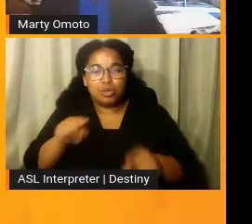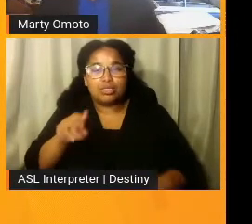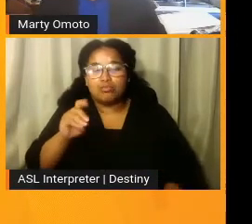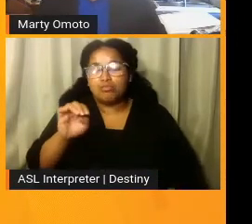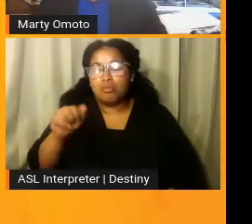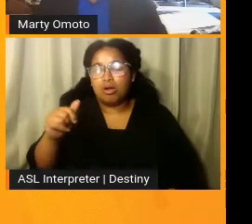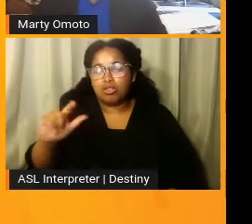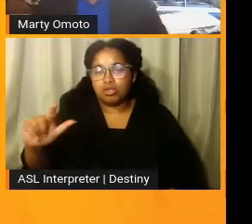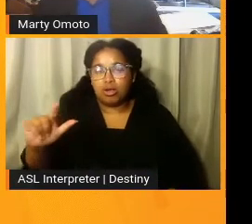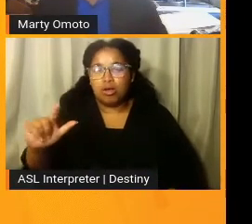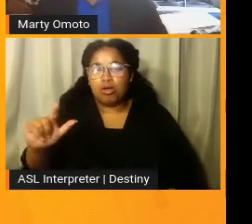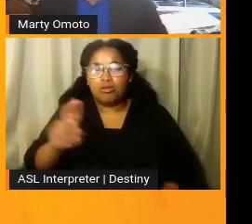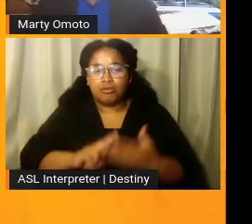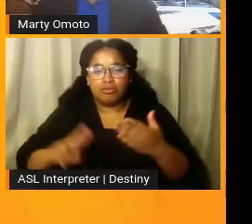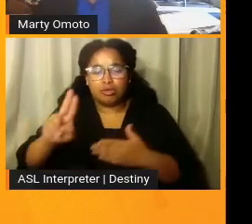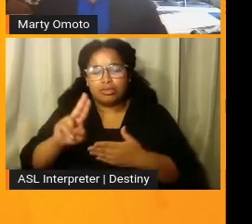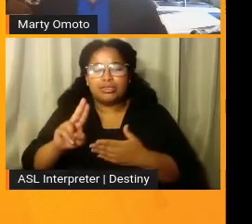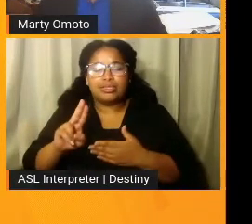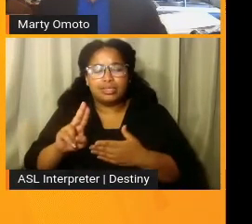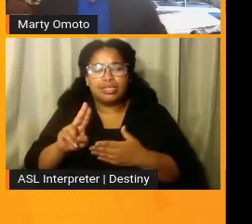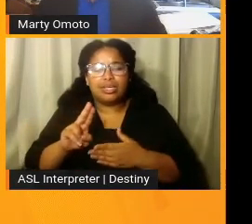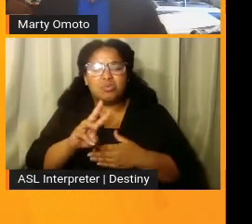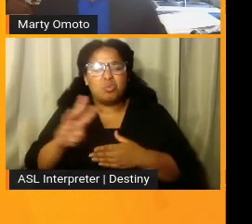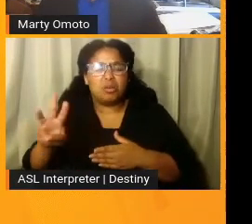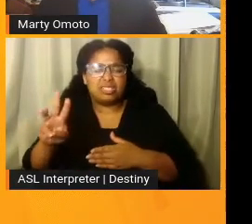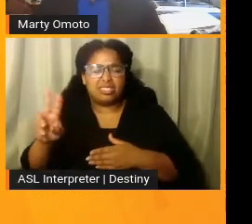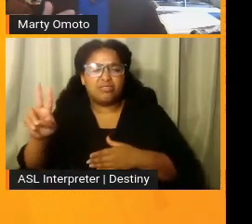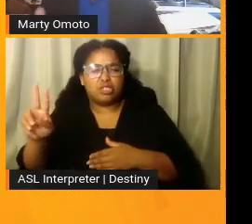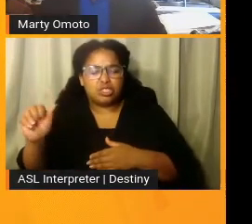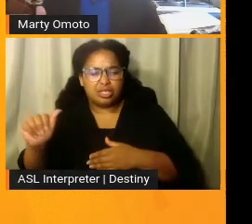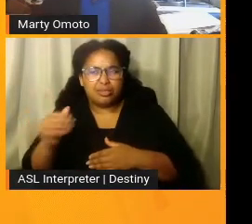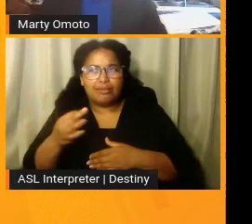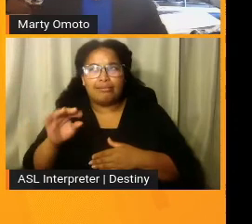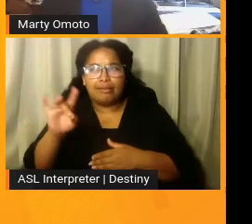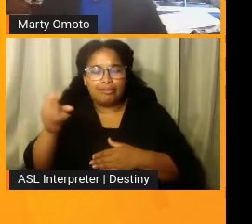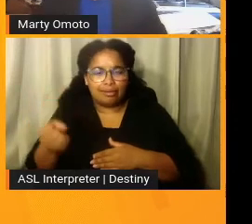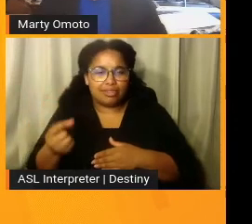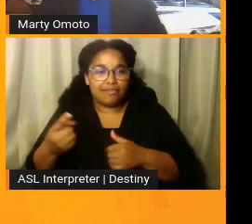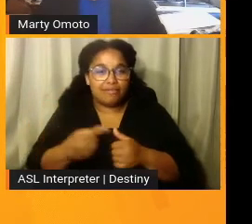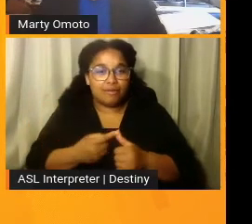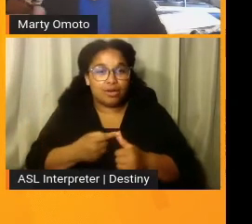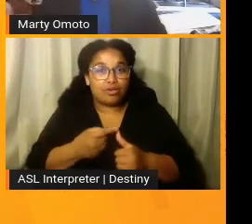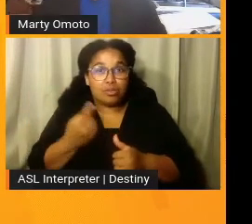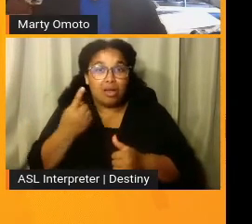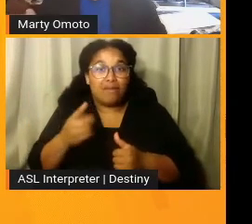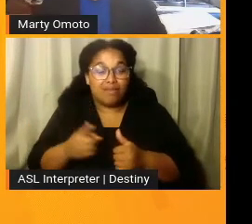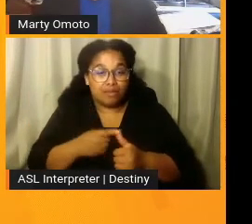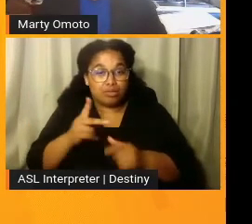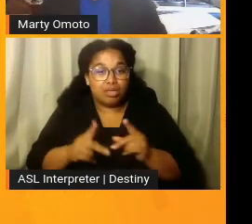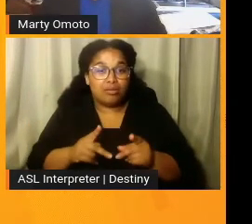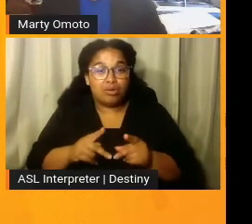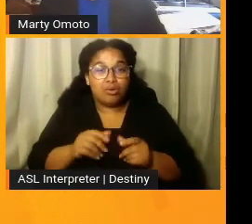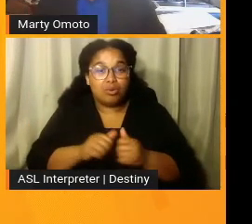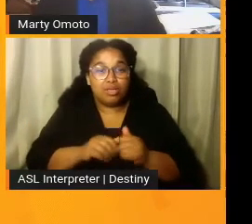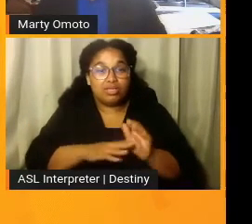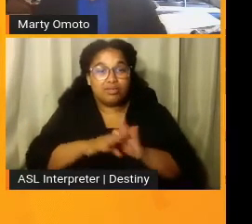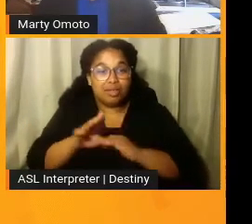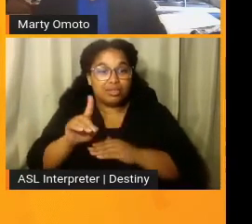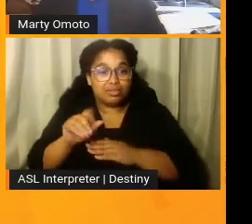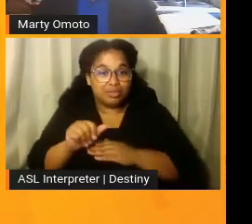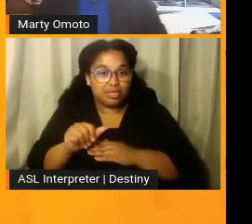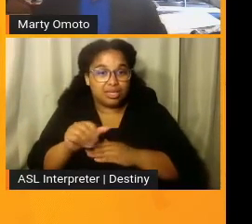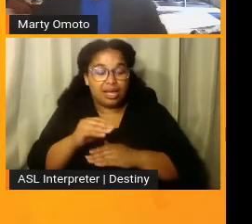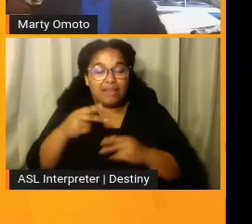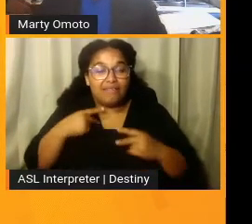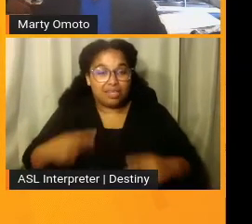in the early 1980s. Um, was one of the first people with the, with disabilities. Actually, she had developmental and